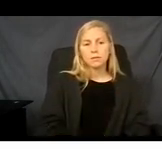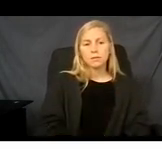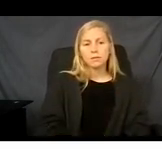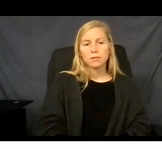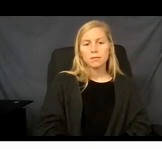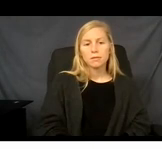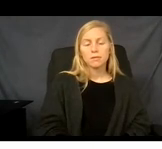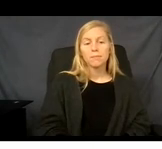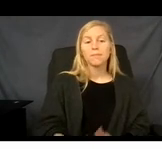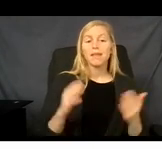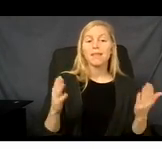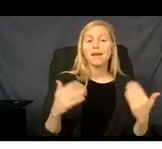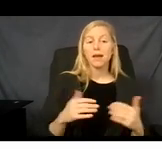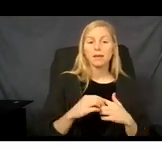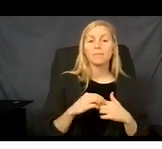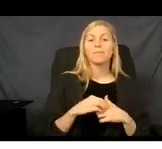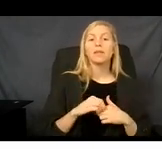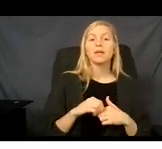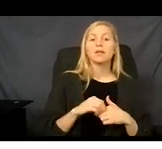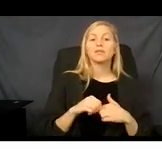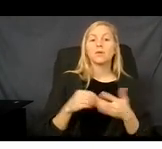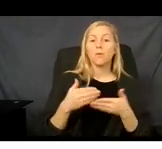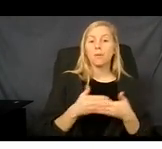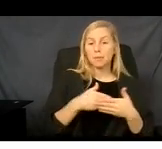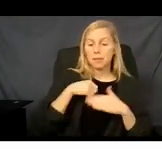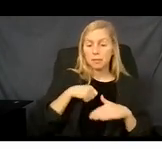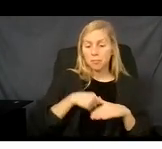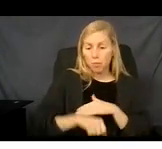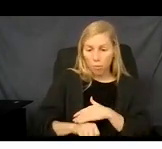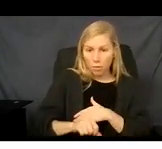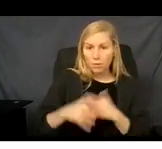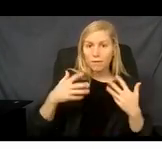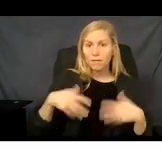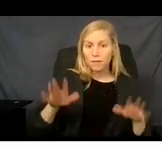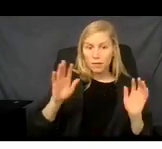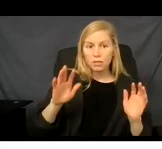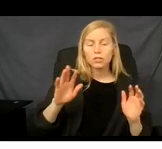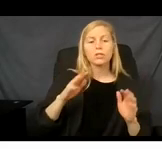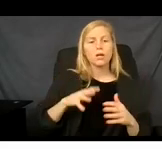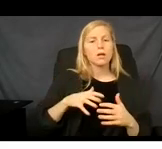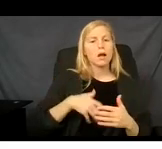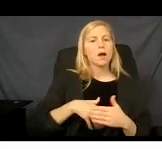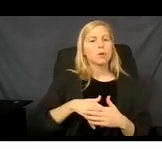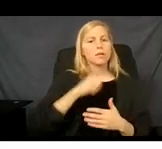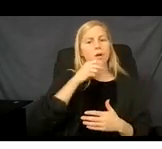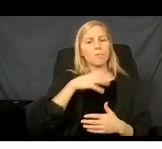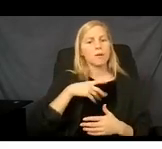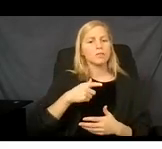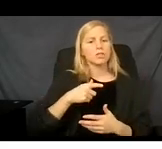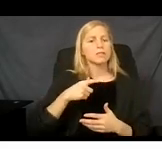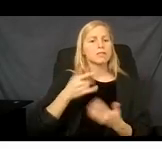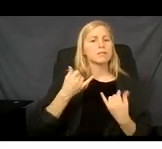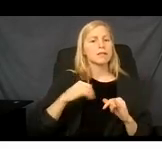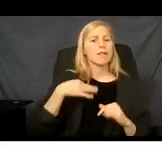And then after delivery, a pregnant woman would still be eligible for Medicaid up to